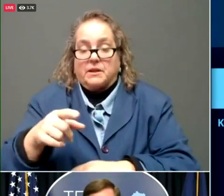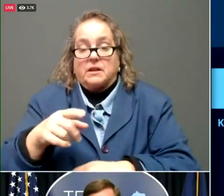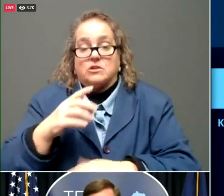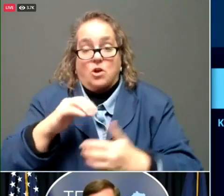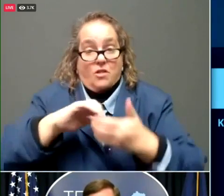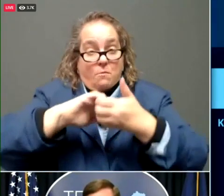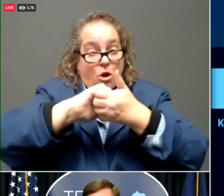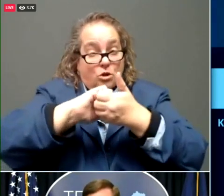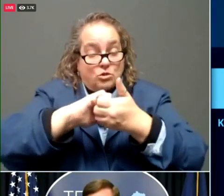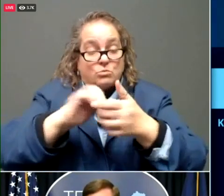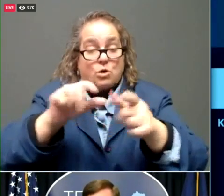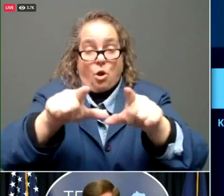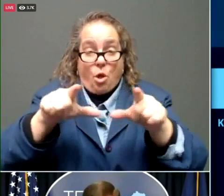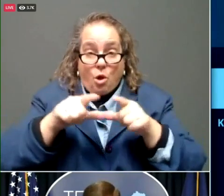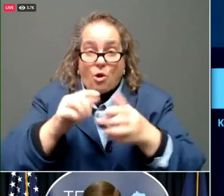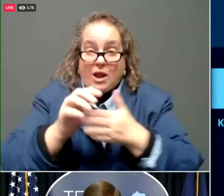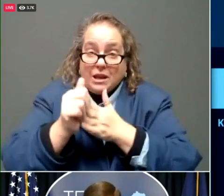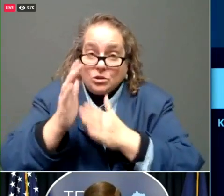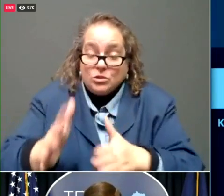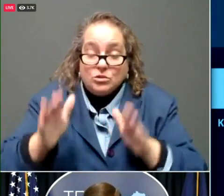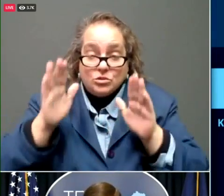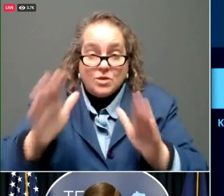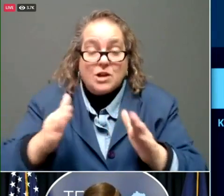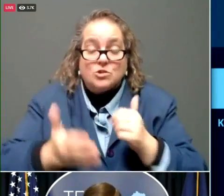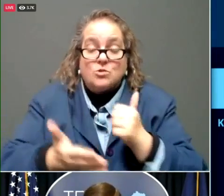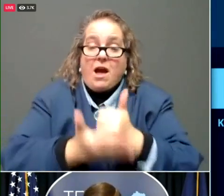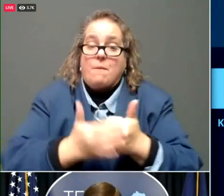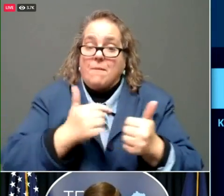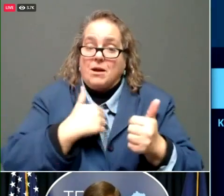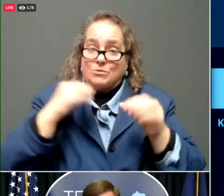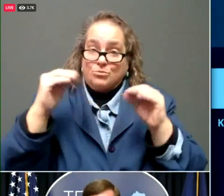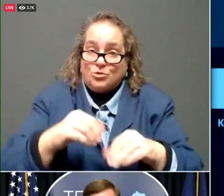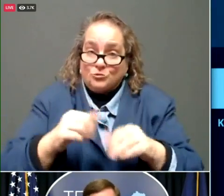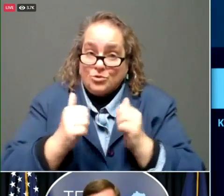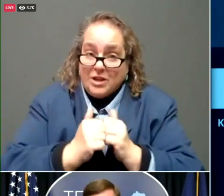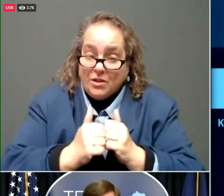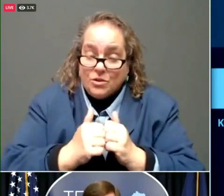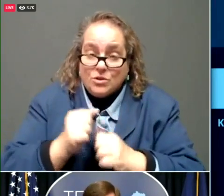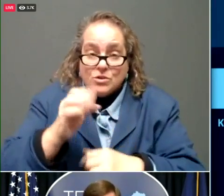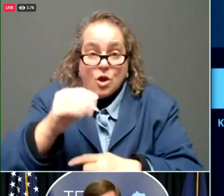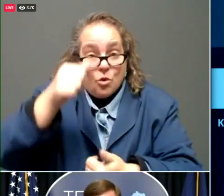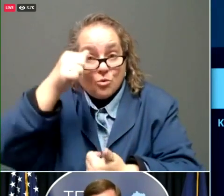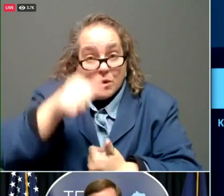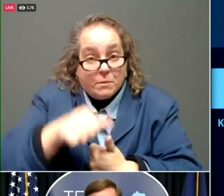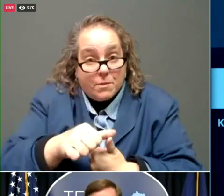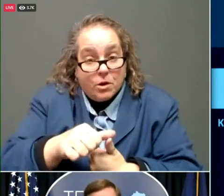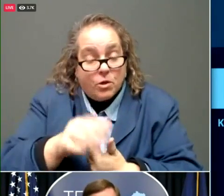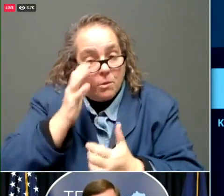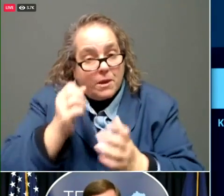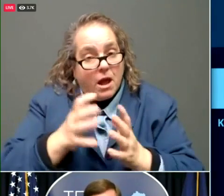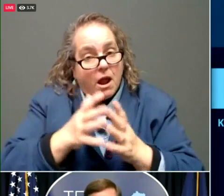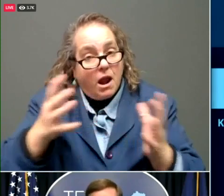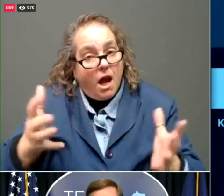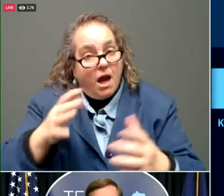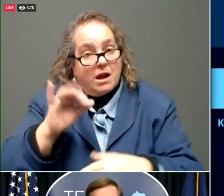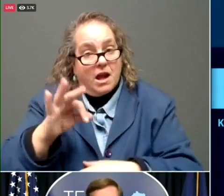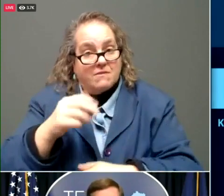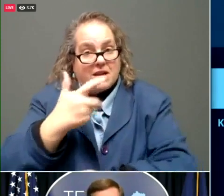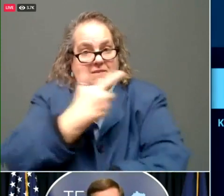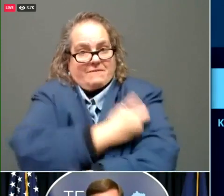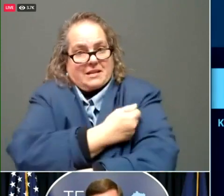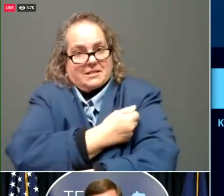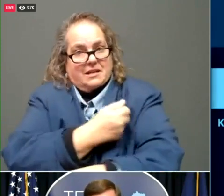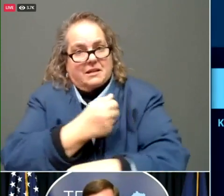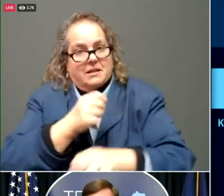about helping us to put this together. Now remember, there's going to be a lot of vaccine coming there, but it is still very